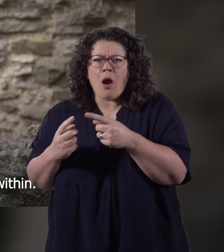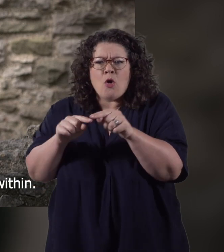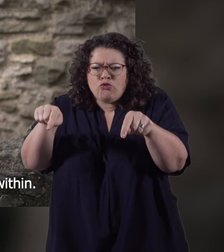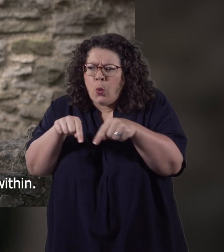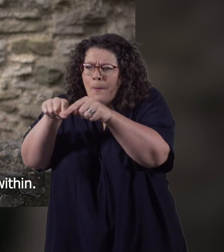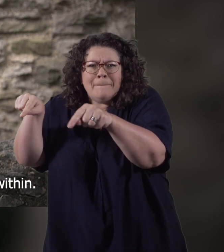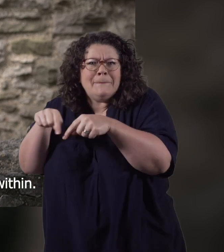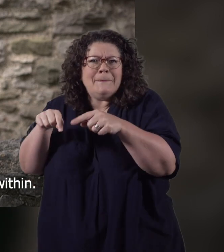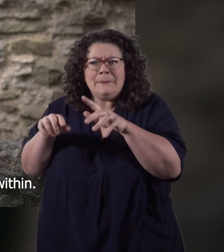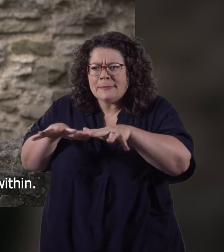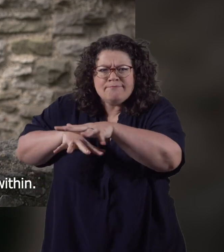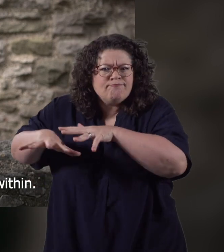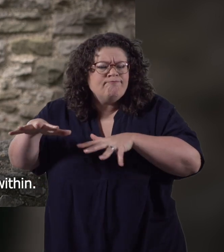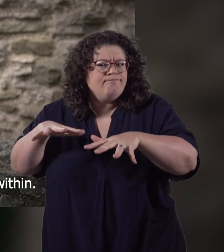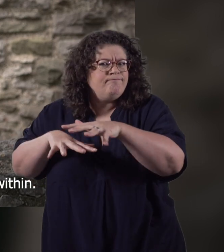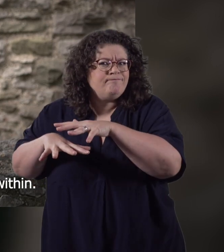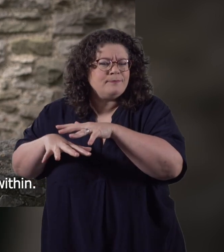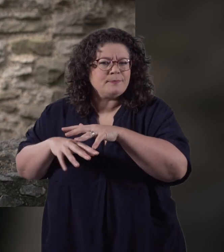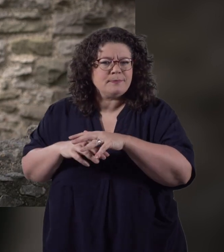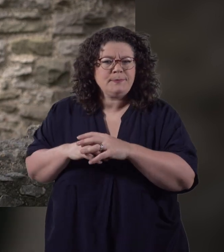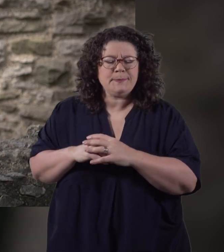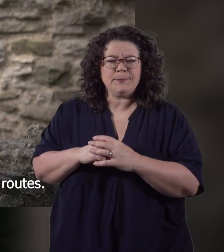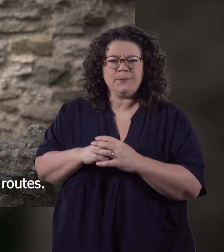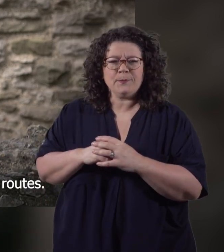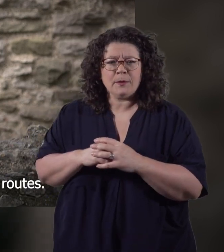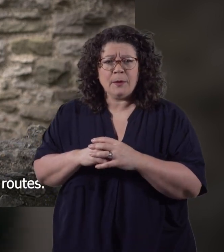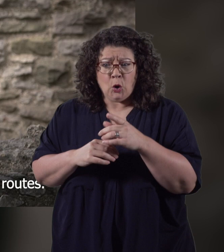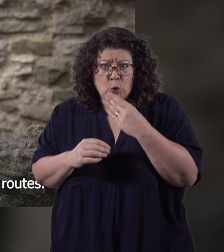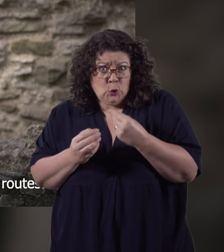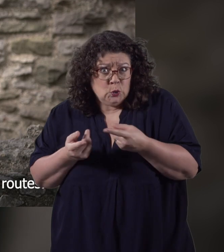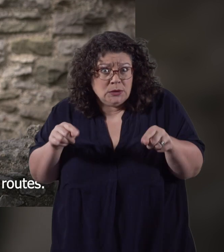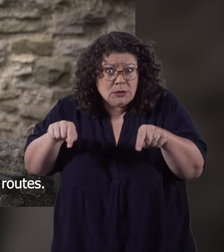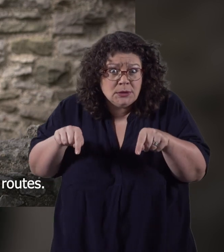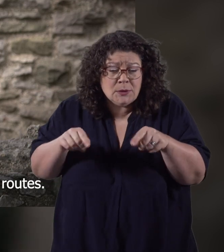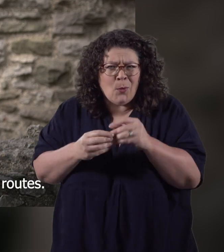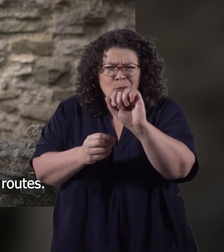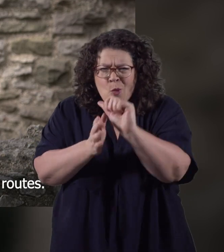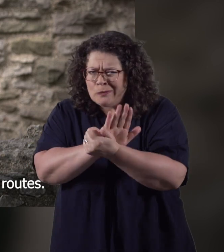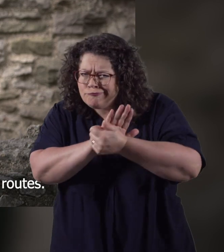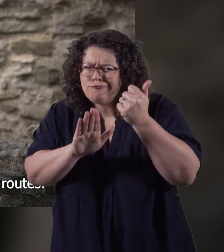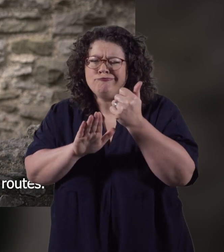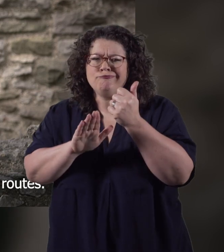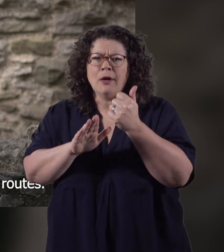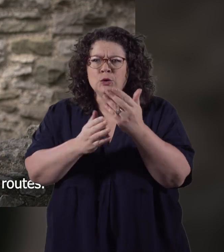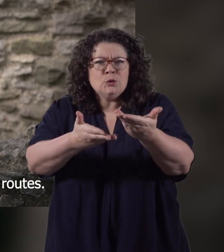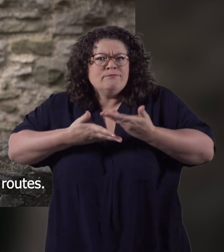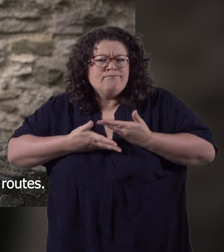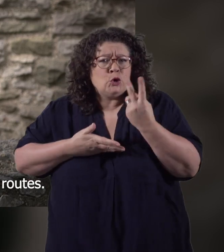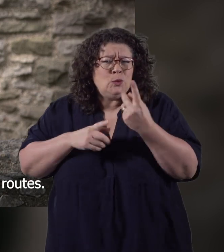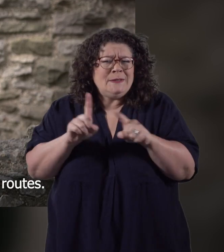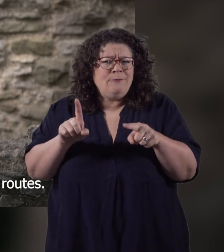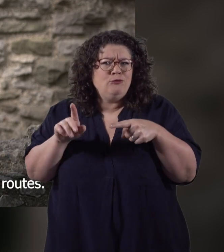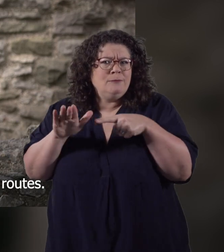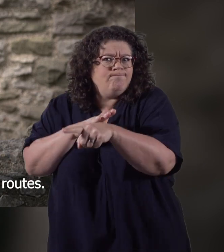shows the detailed layout of the rooms within. Use these along with your expertise to provide